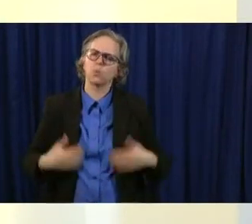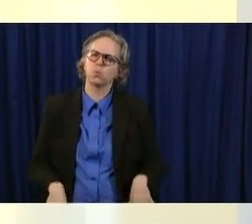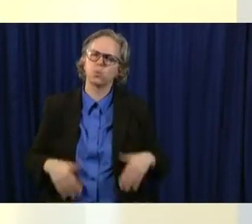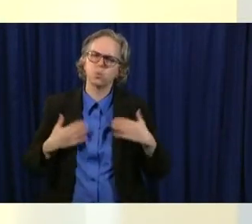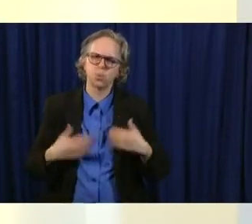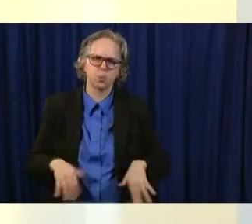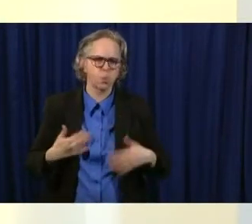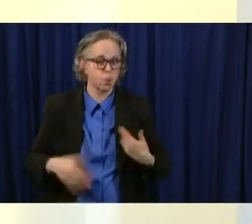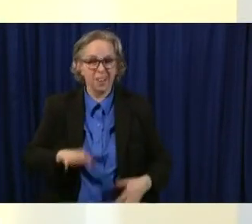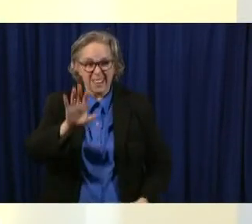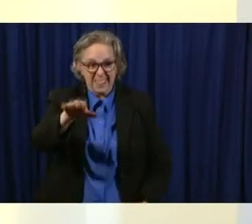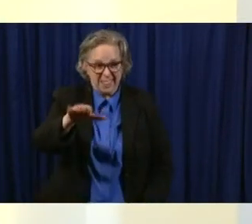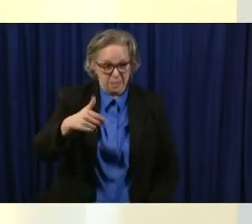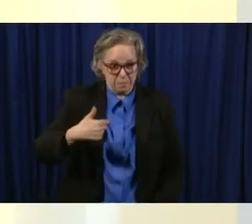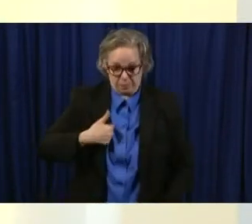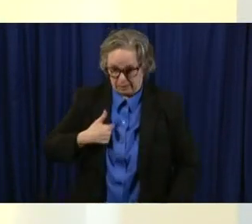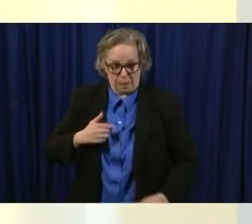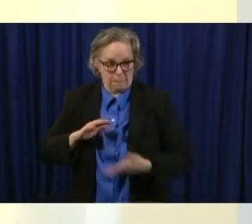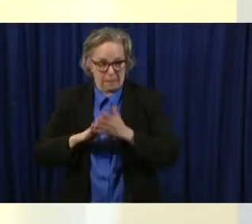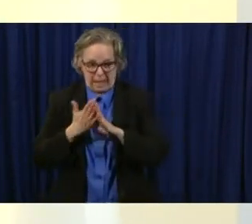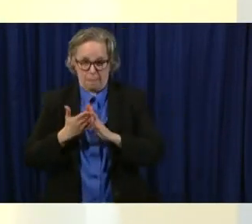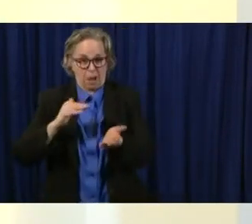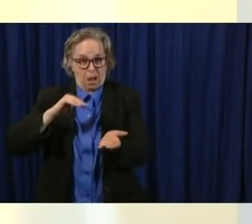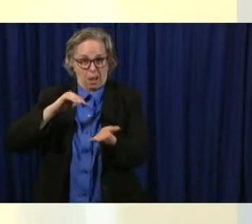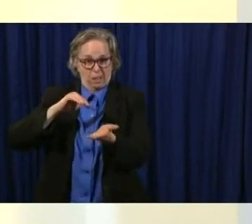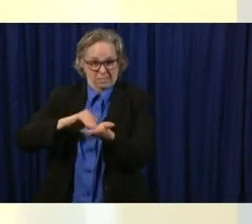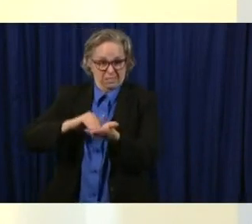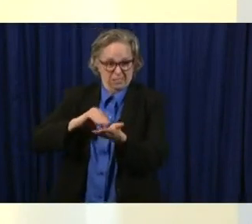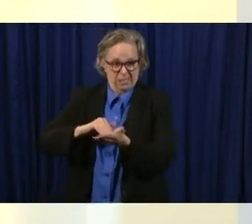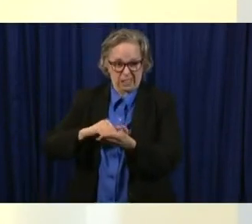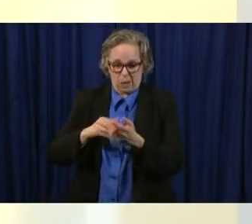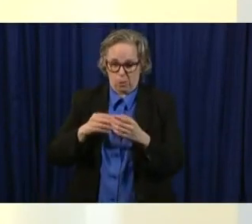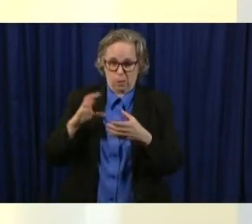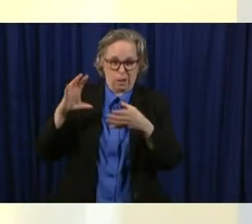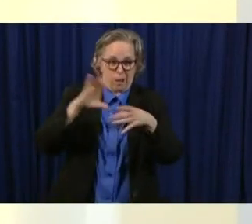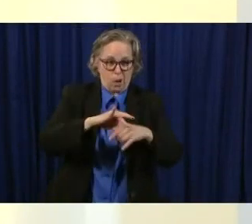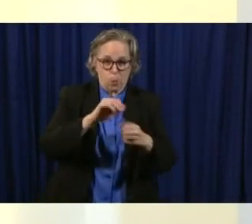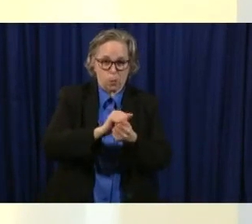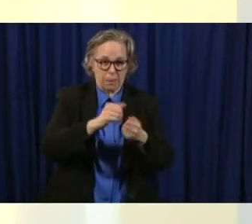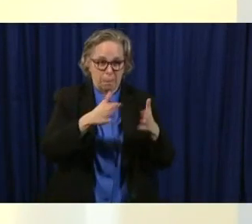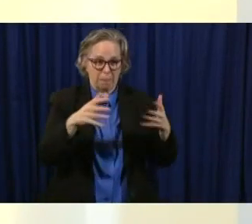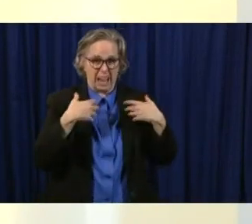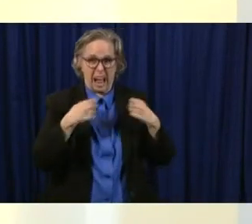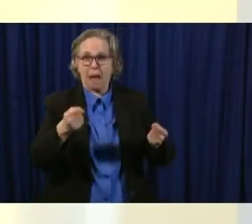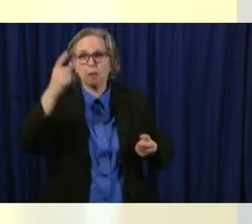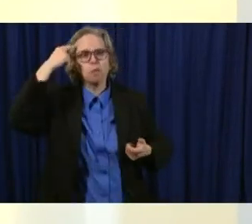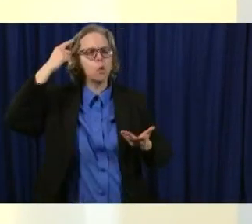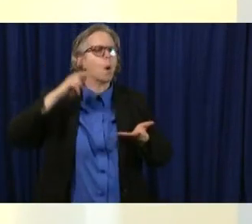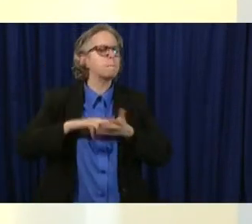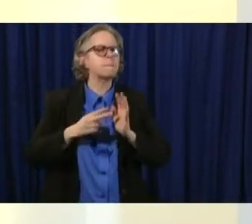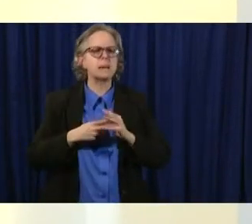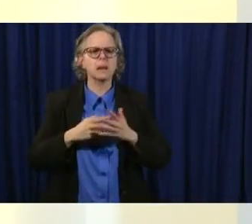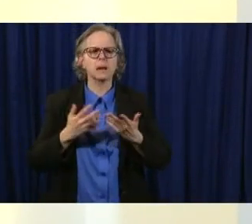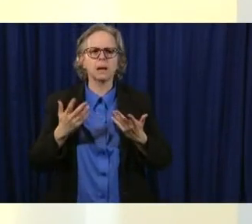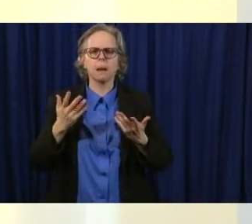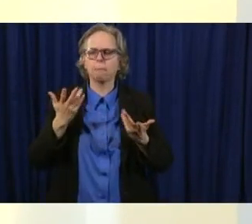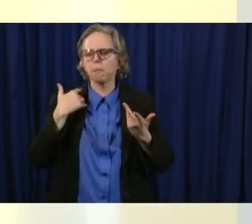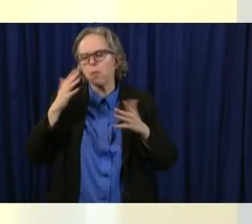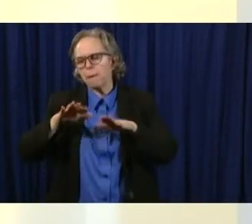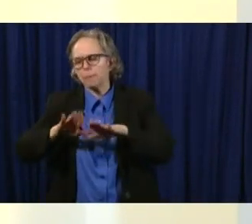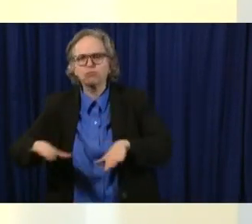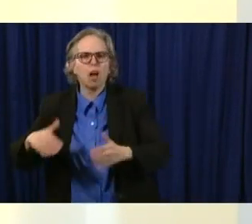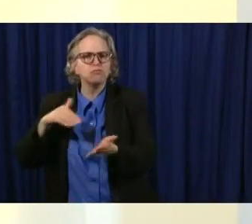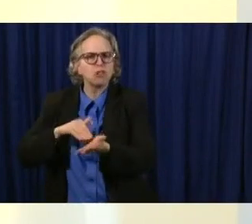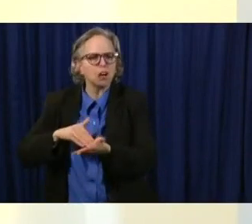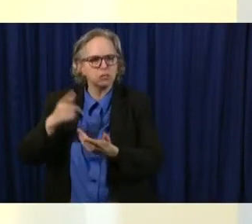me was being a pediatrician and helping an individual patient. The field of public